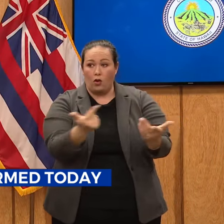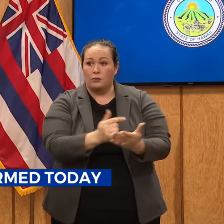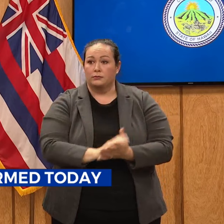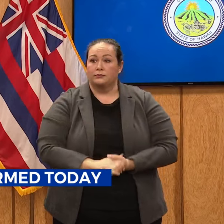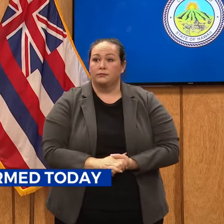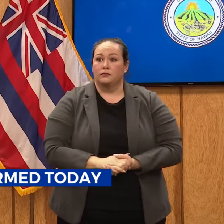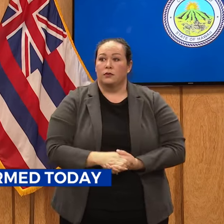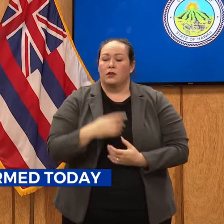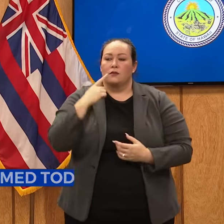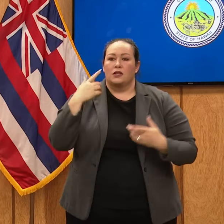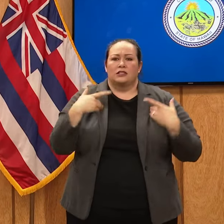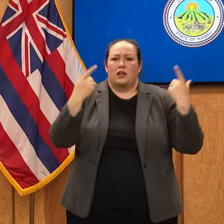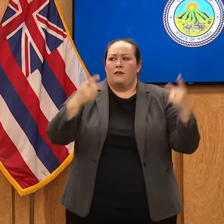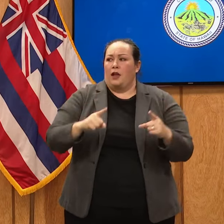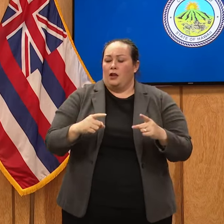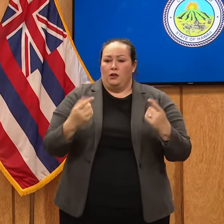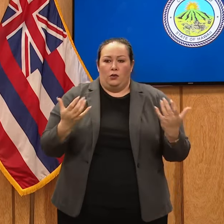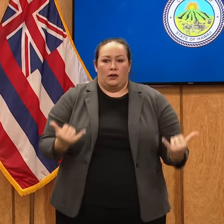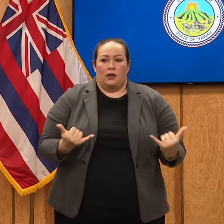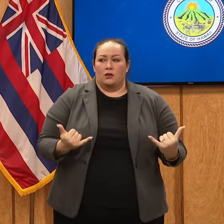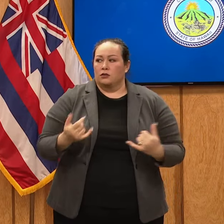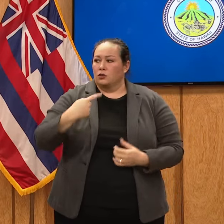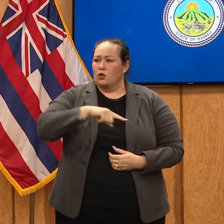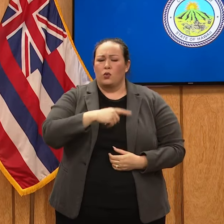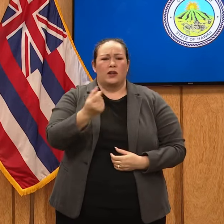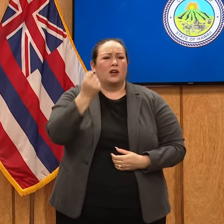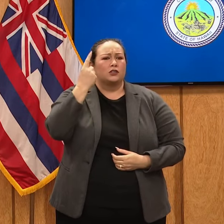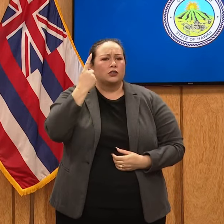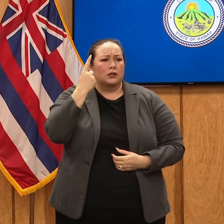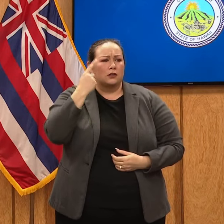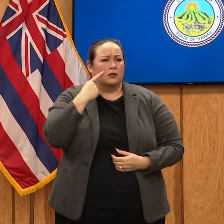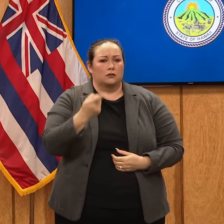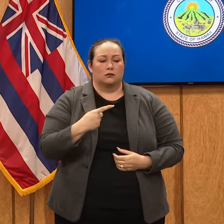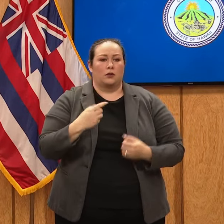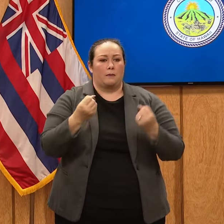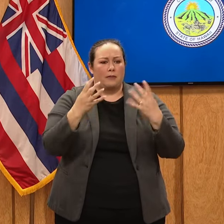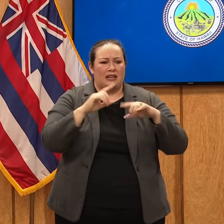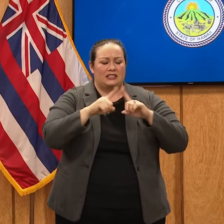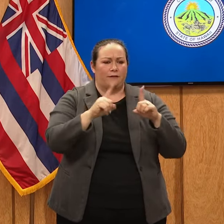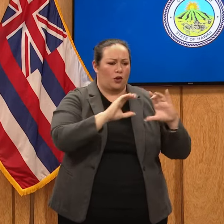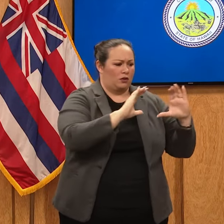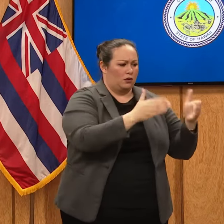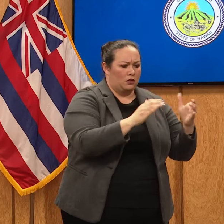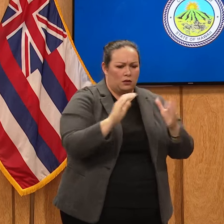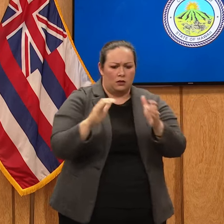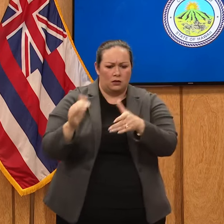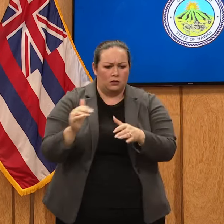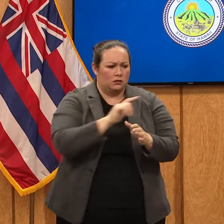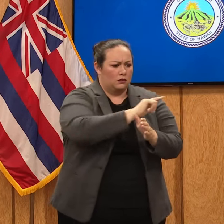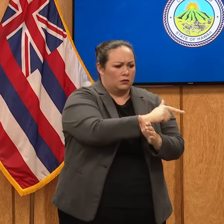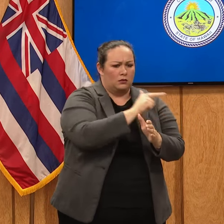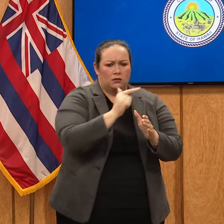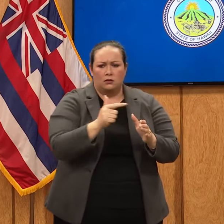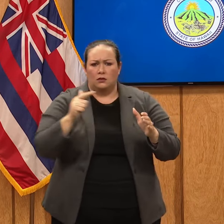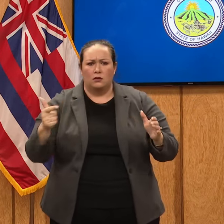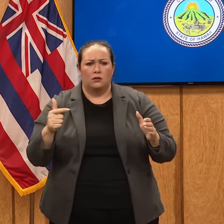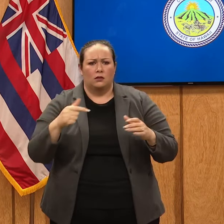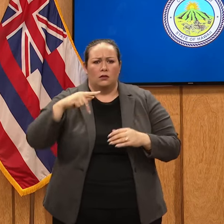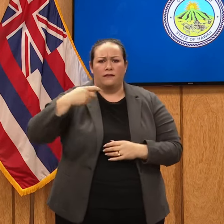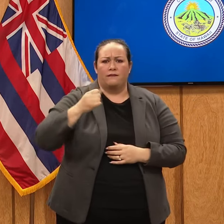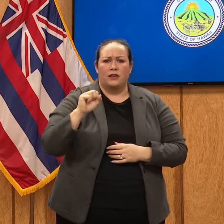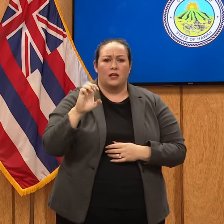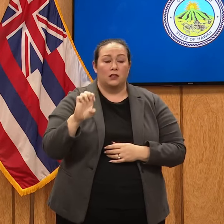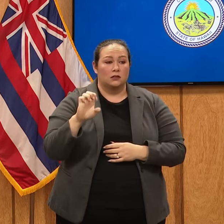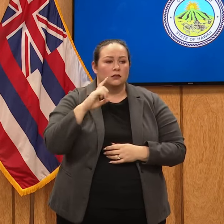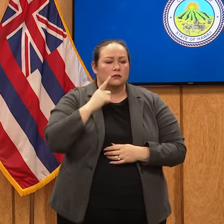In an event like this, I think we all understand, goes through several phases. We have been in the phase now